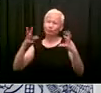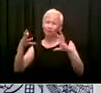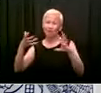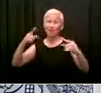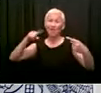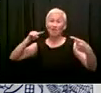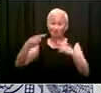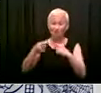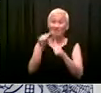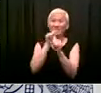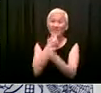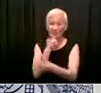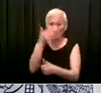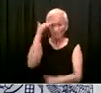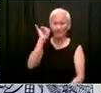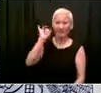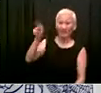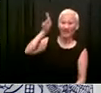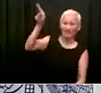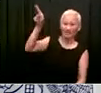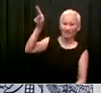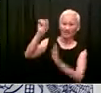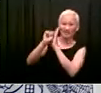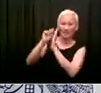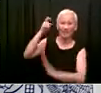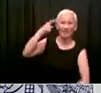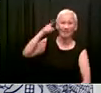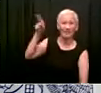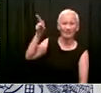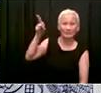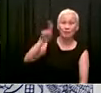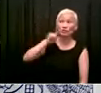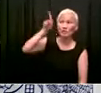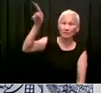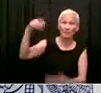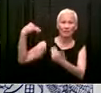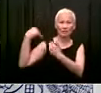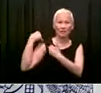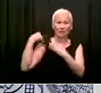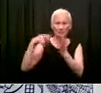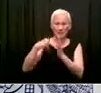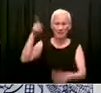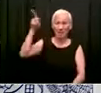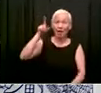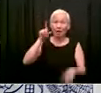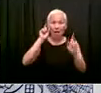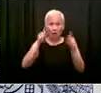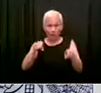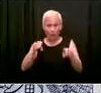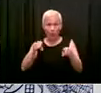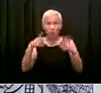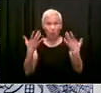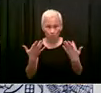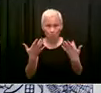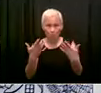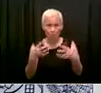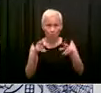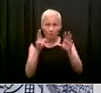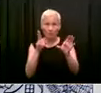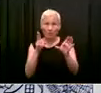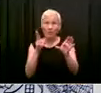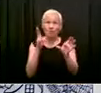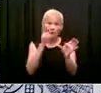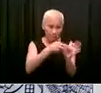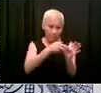responsibility comes an obligation to the riders. Clearly, the state of New York is now doing very well financially.